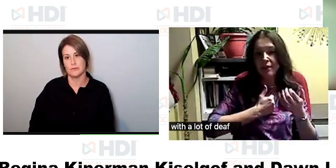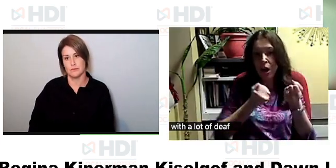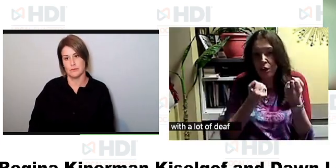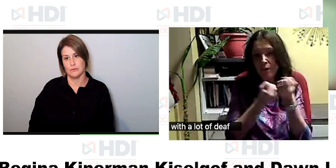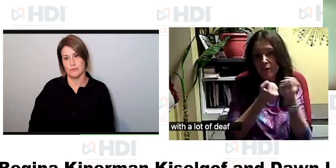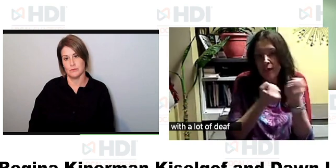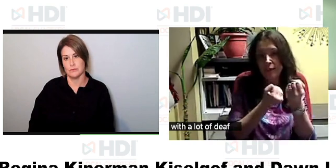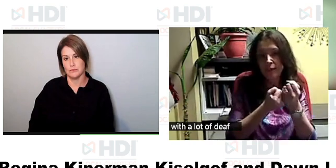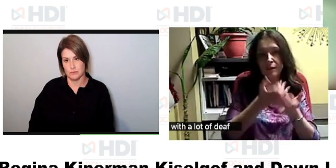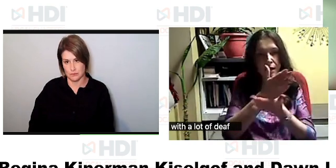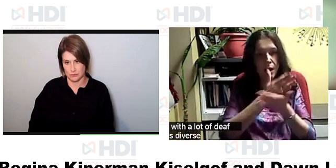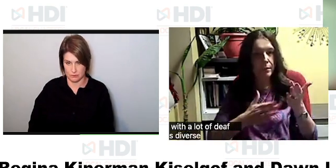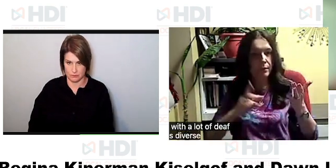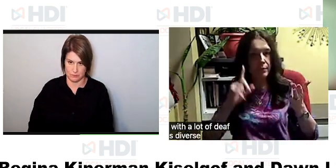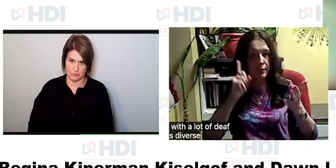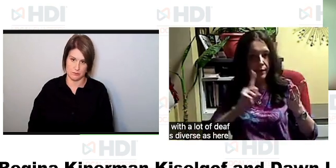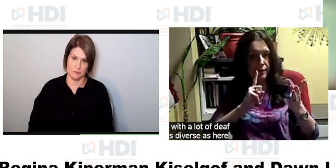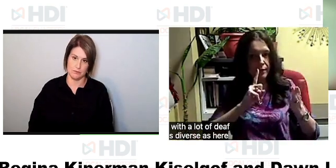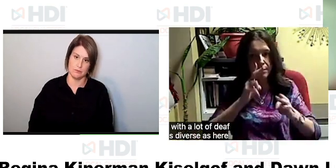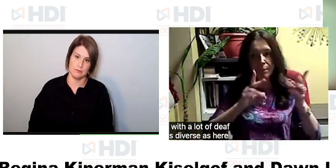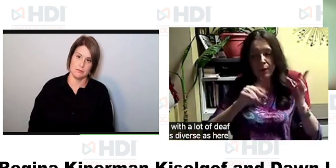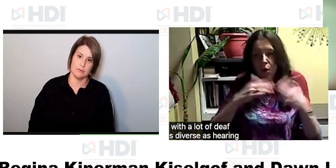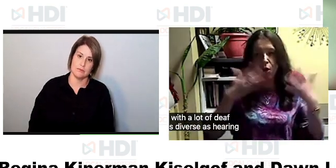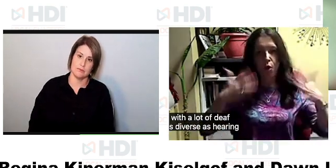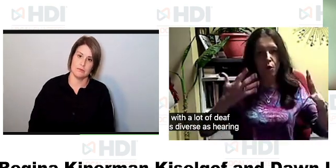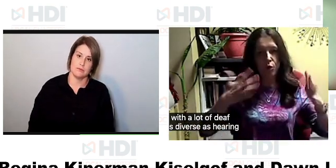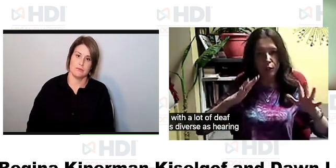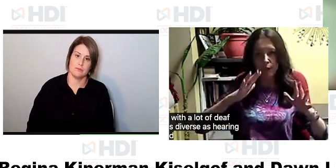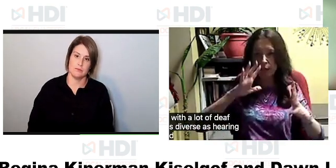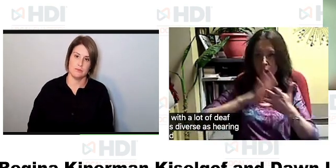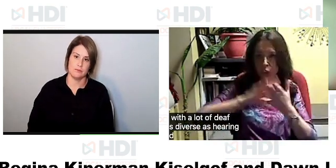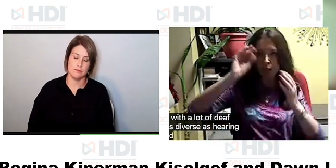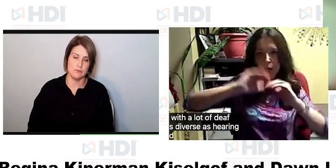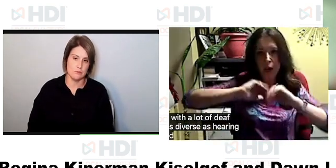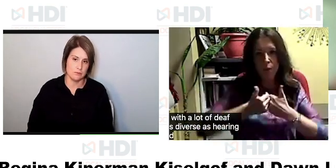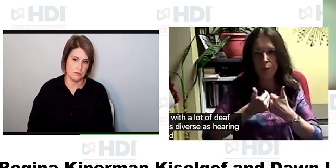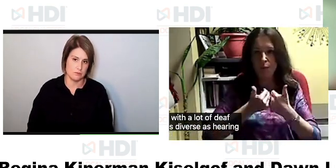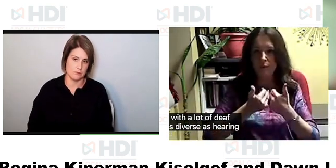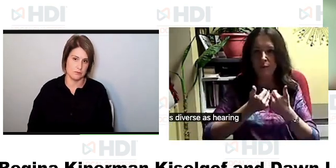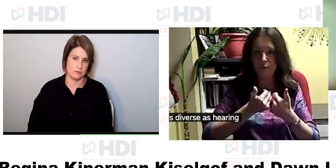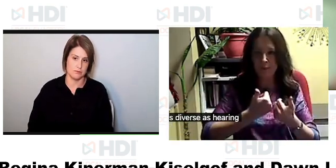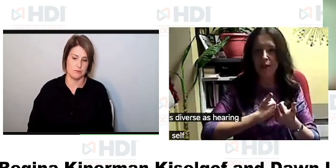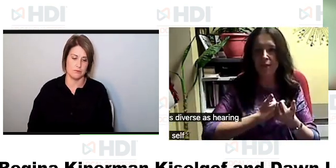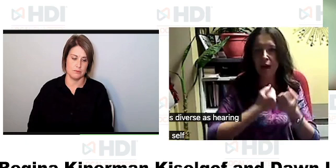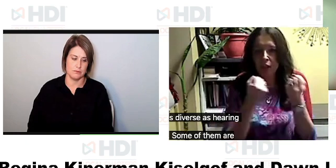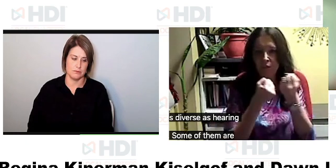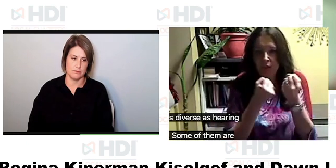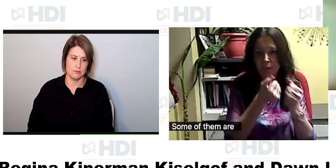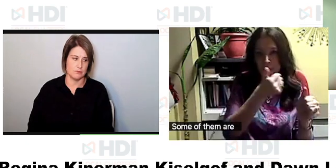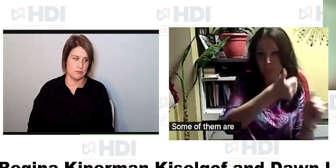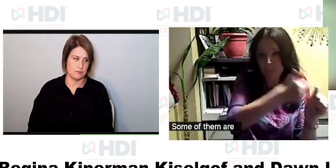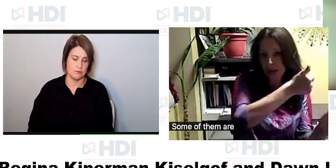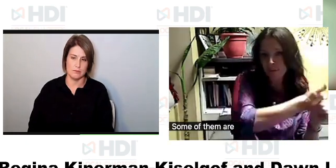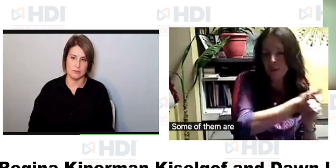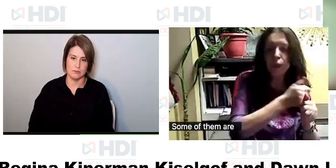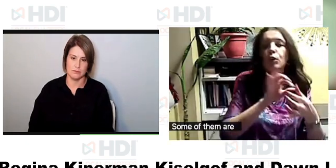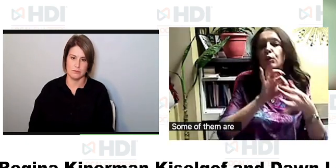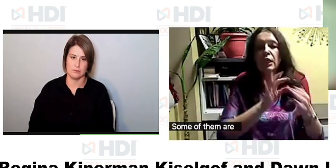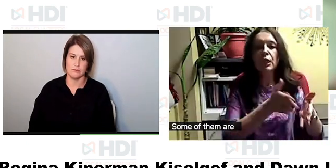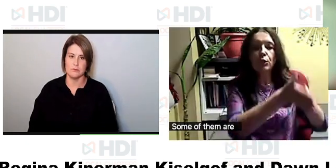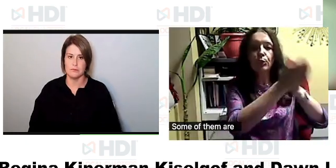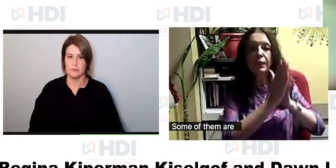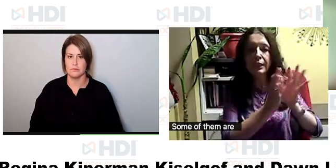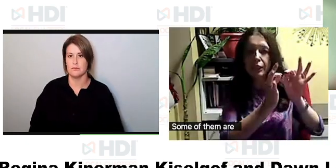really are as diverse as hearing people are some of them need advocacy some of them are already ready to